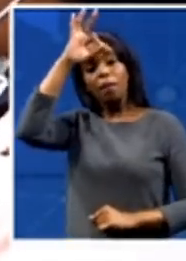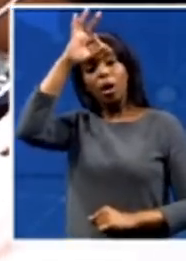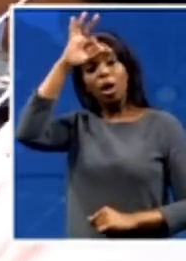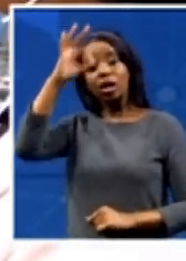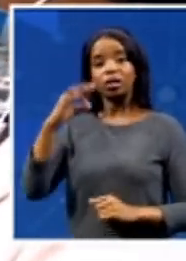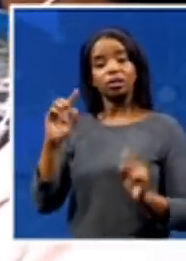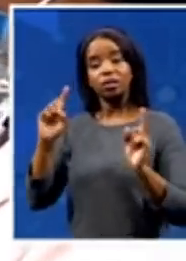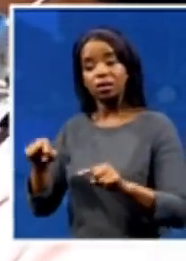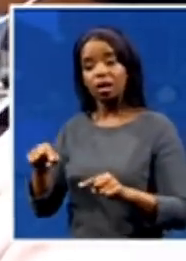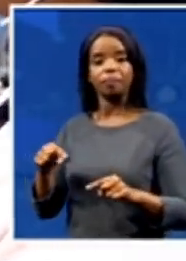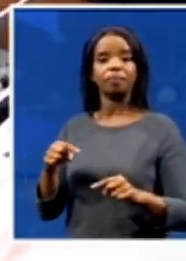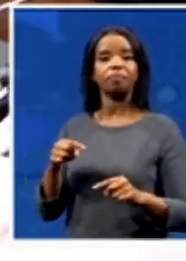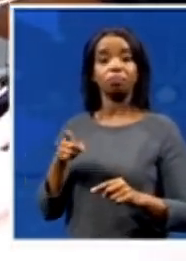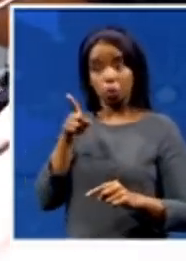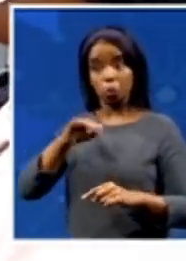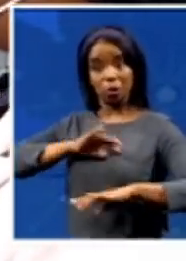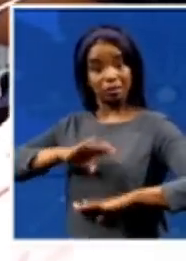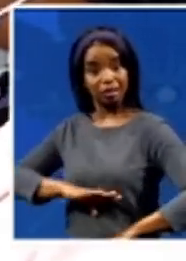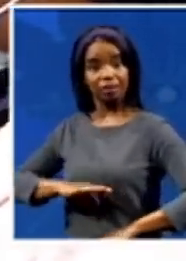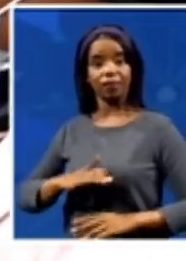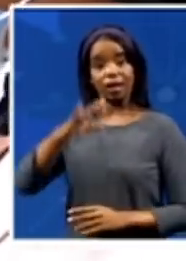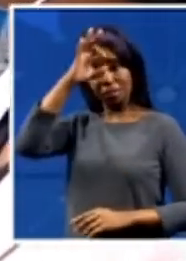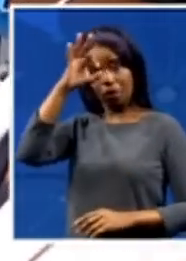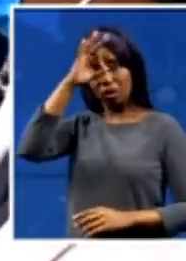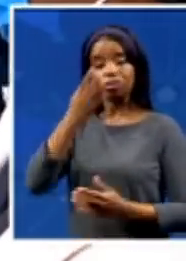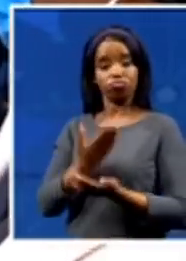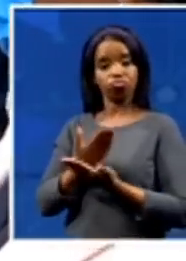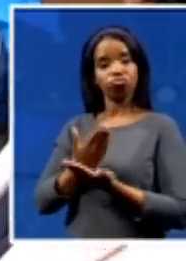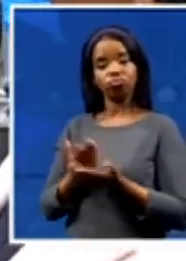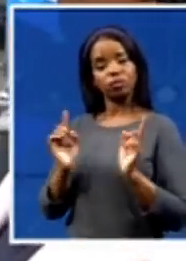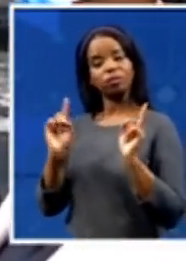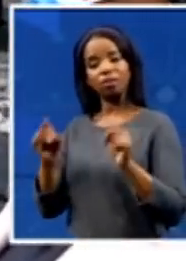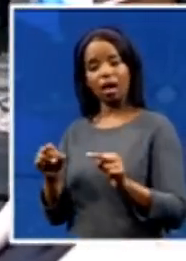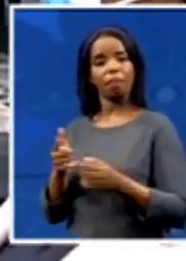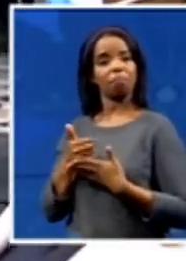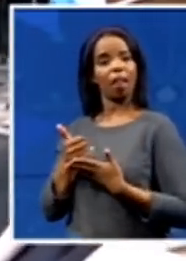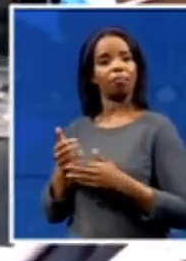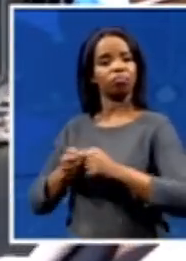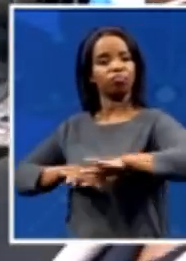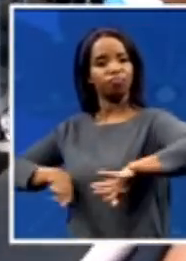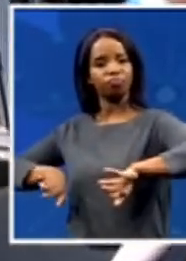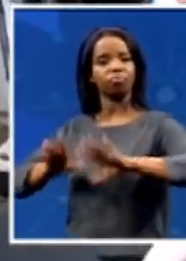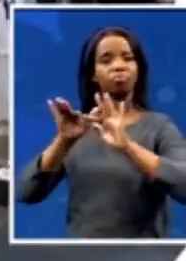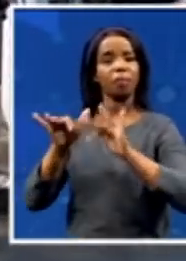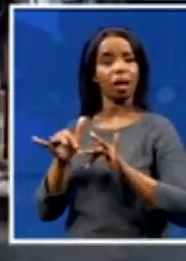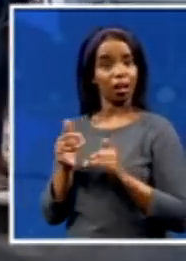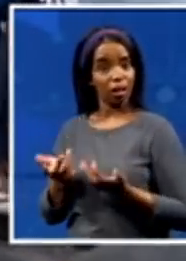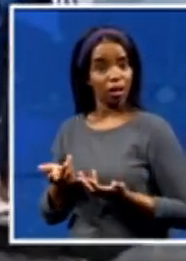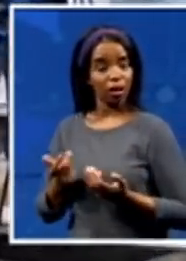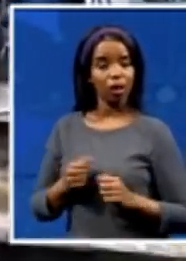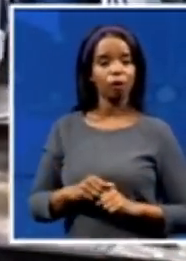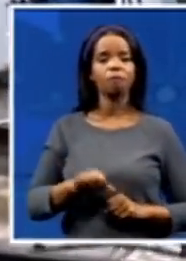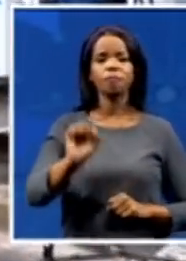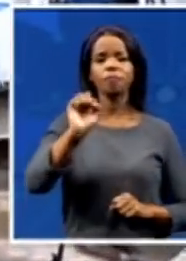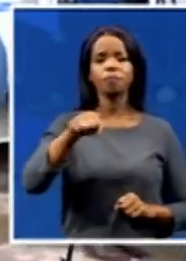respond to that situation and so that it does not spread? Yes, we condemn that action because we can't be faced with these difficulties and